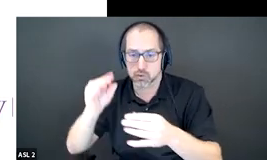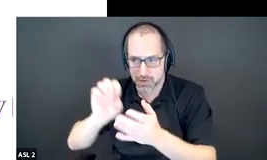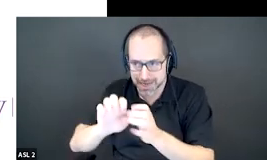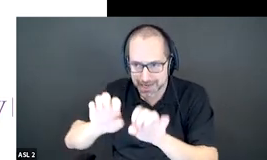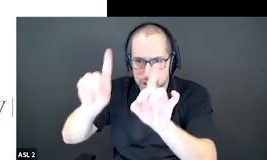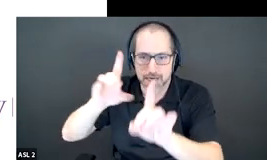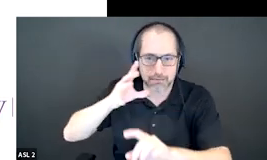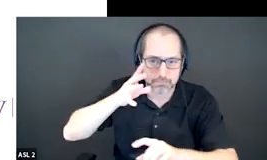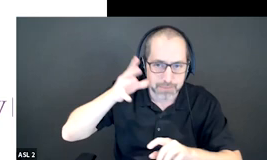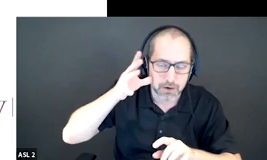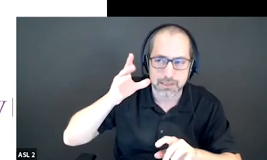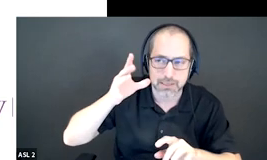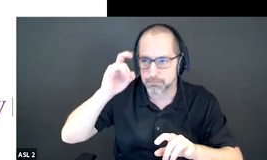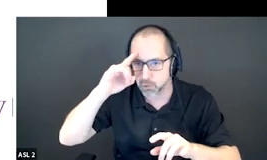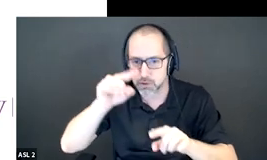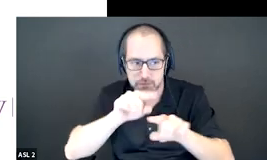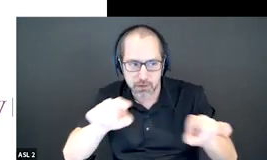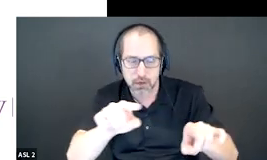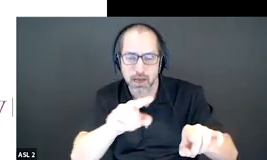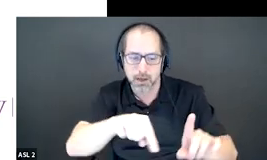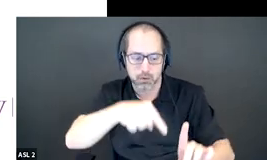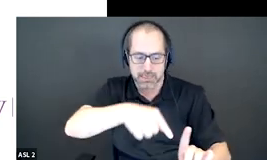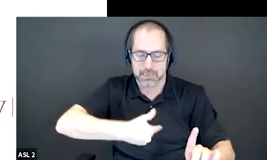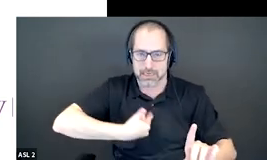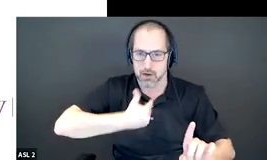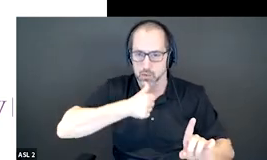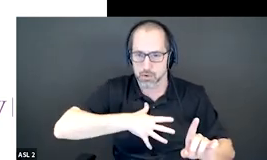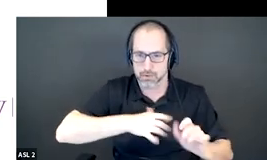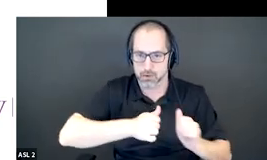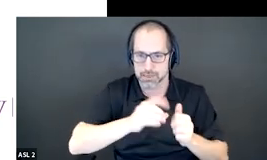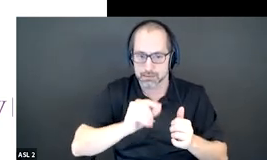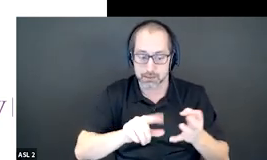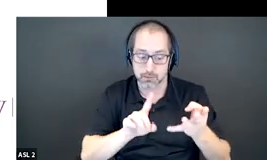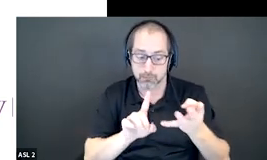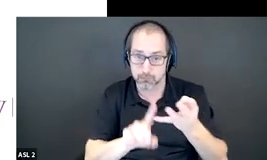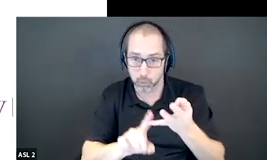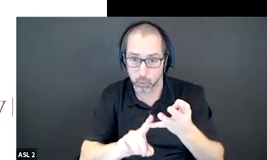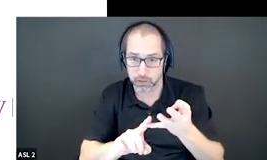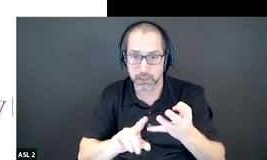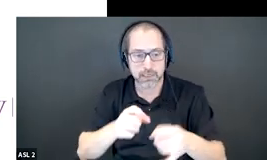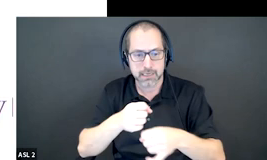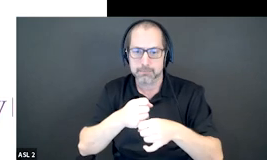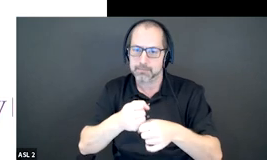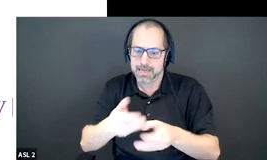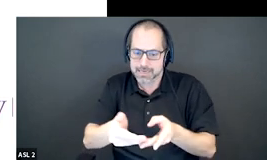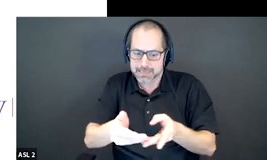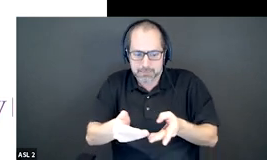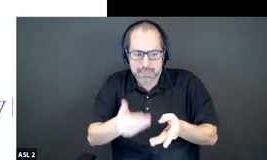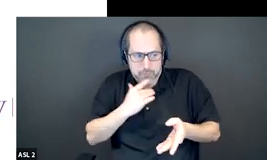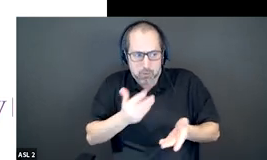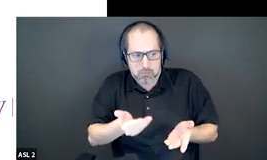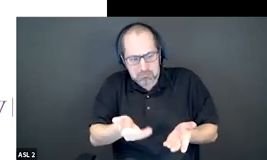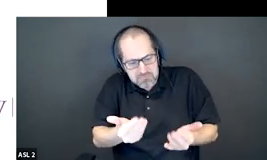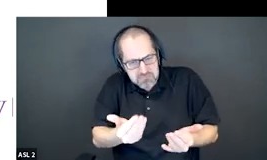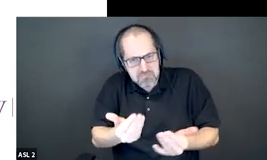the lives and livelihoods of young women with disabilities and then the fourth was making space for self-advocacy and community advocacy